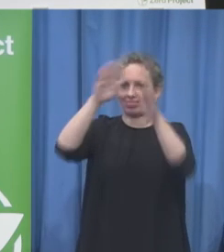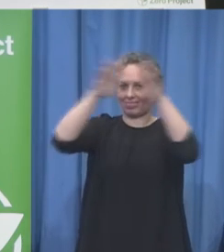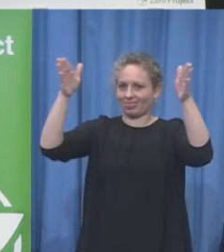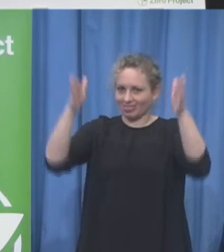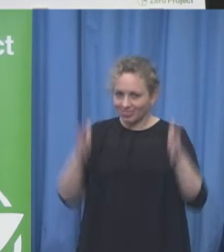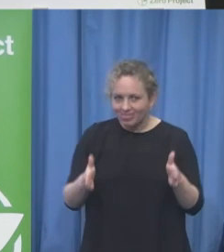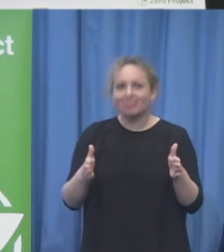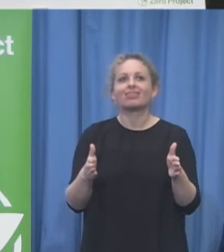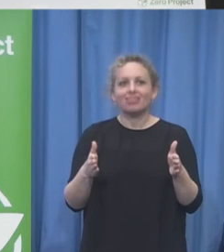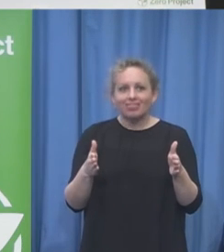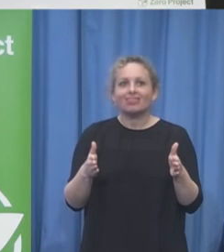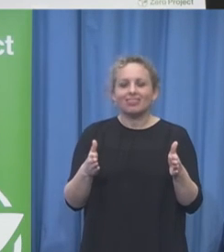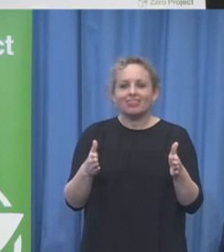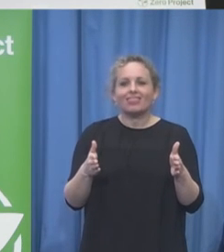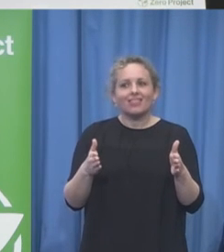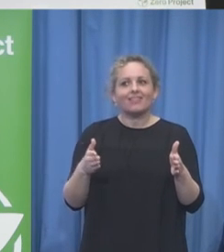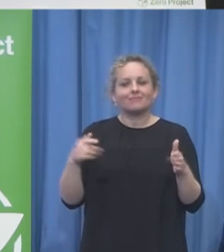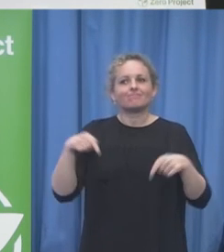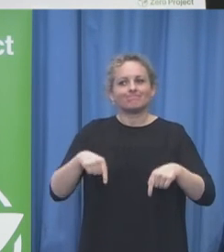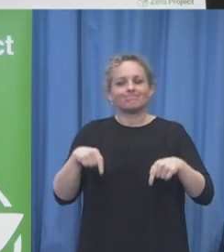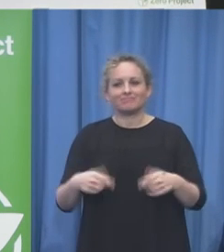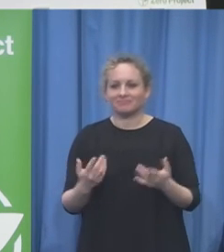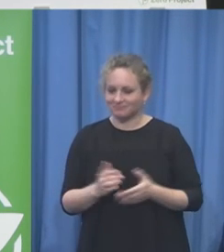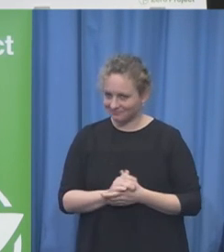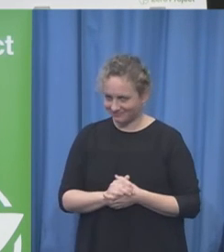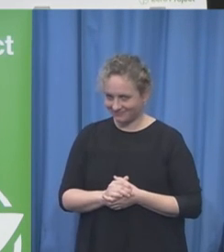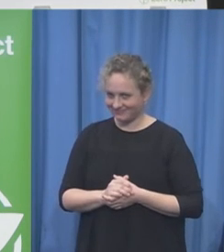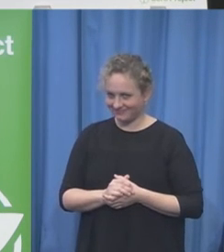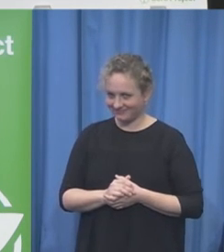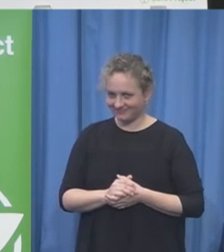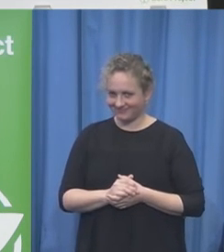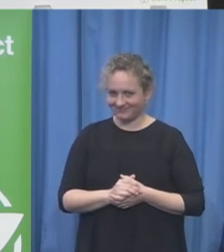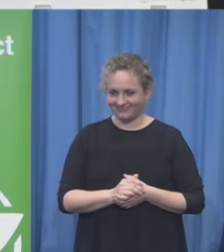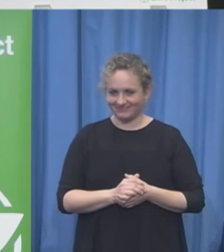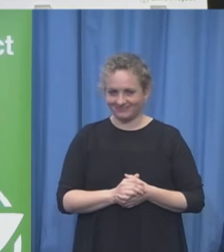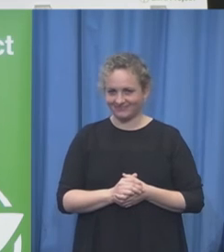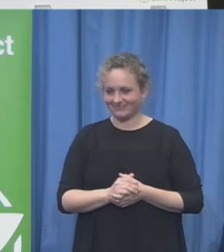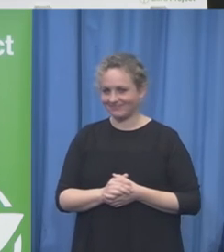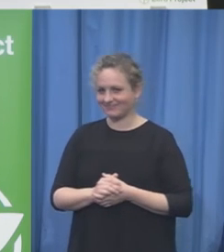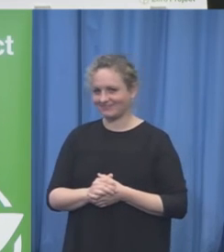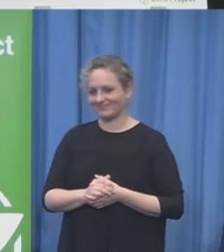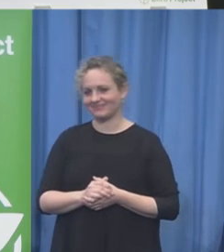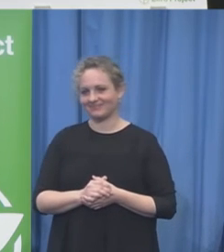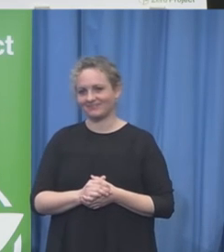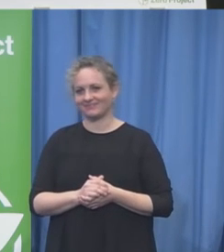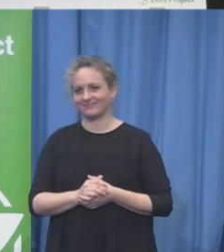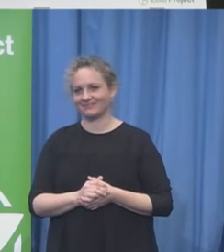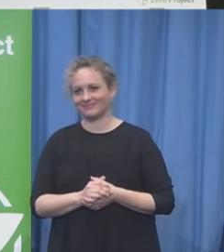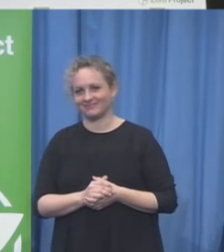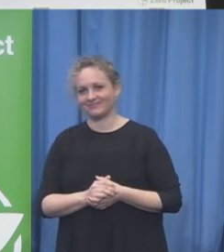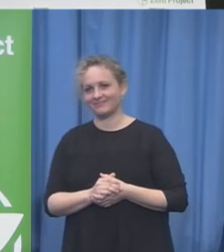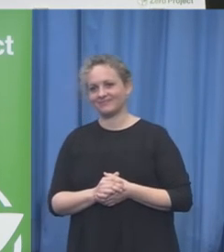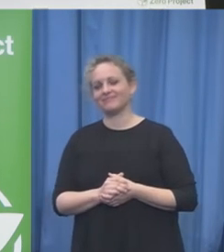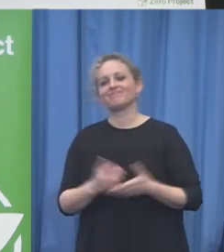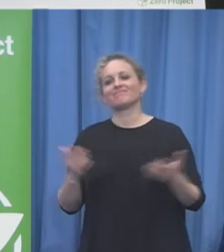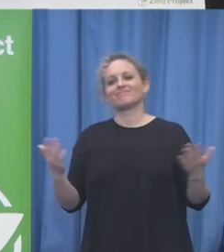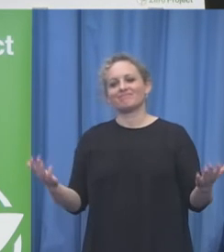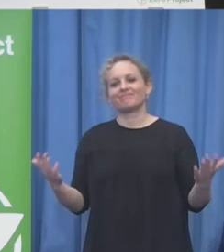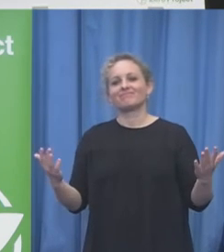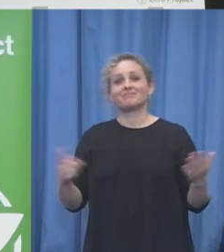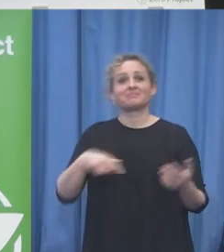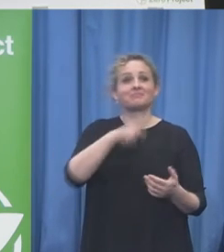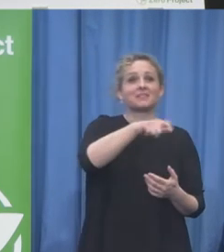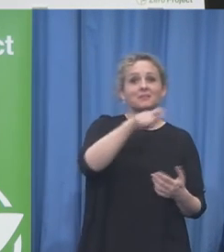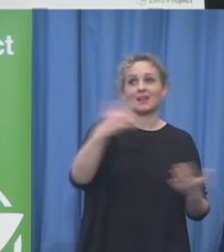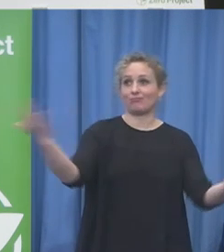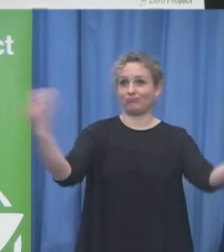we have with us today well over 500 participants from